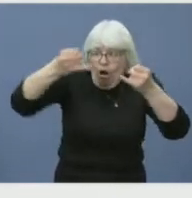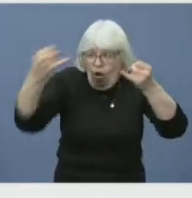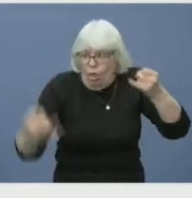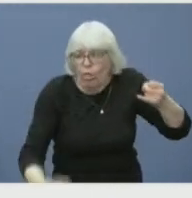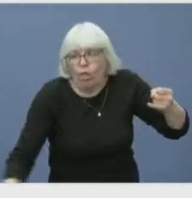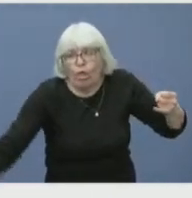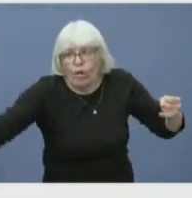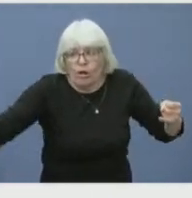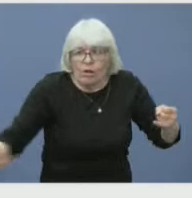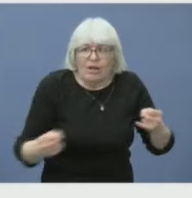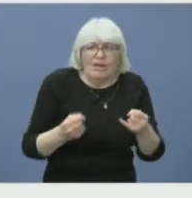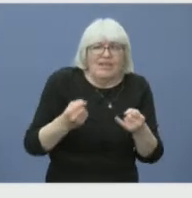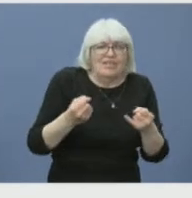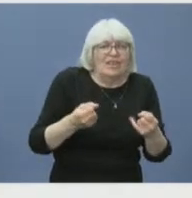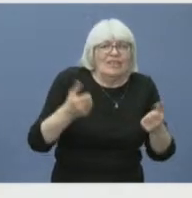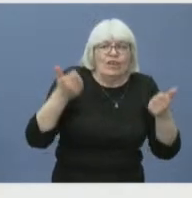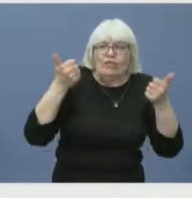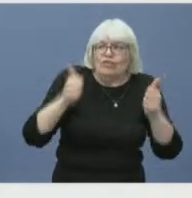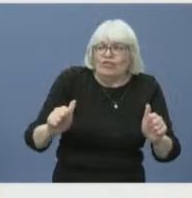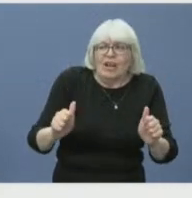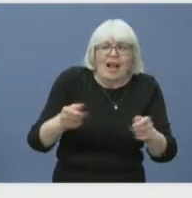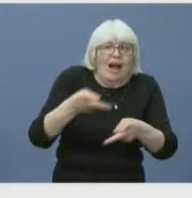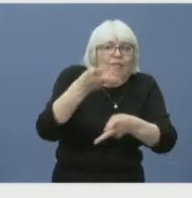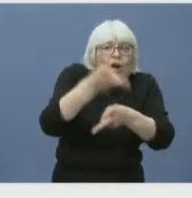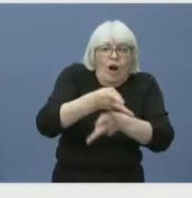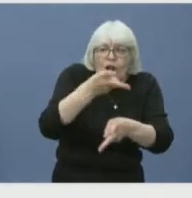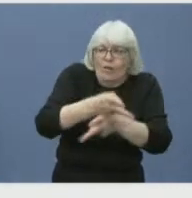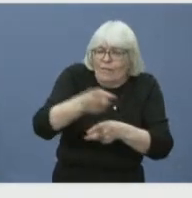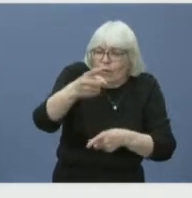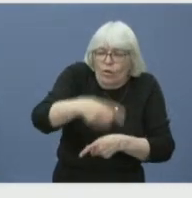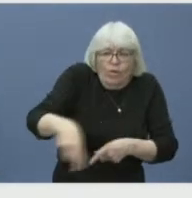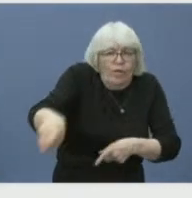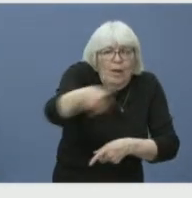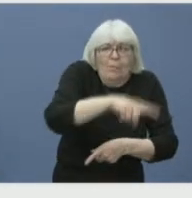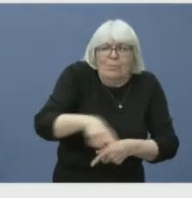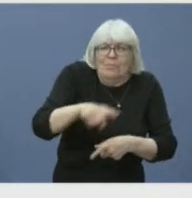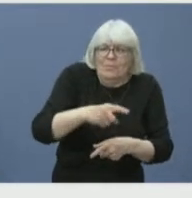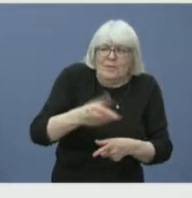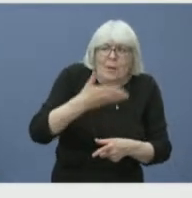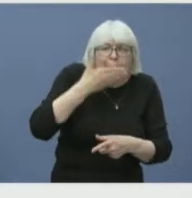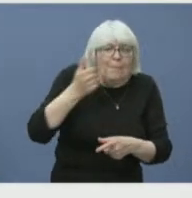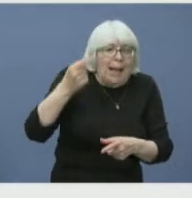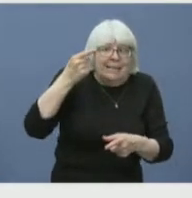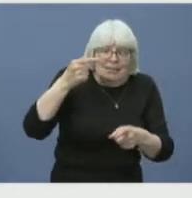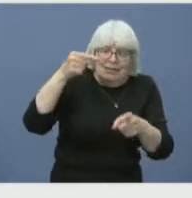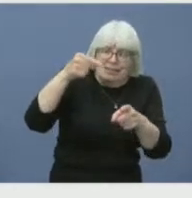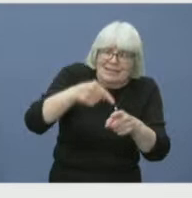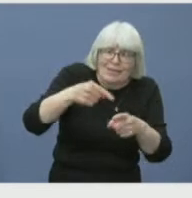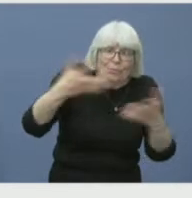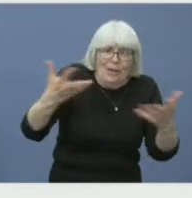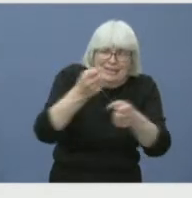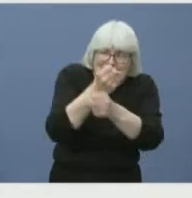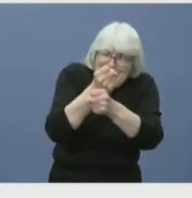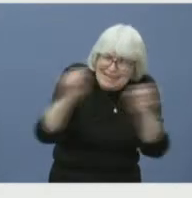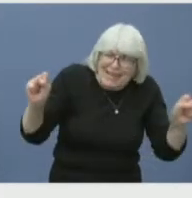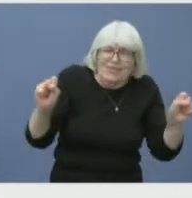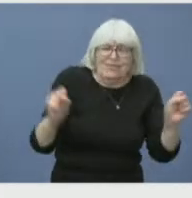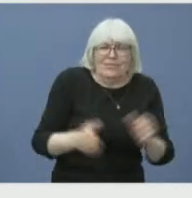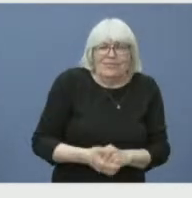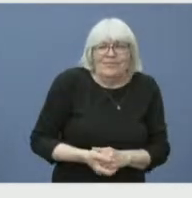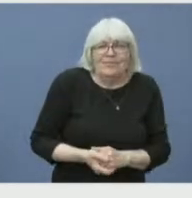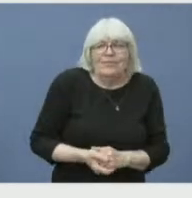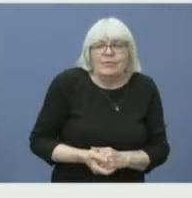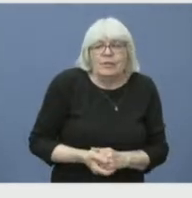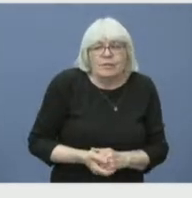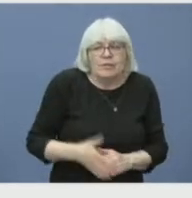we're trying to look after the residents as best as possible. So, again, certainly keep calling and